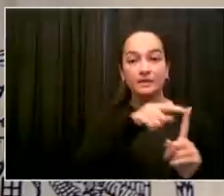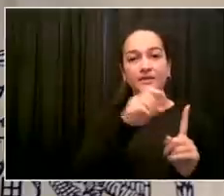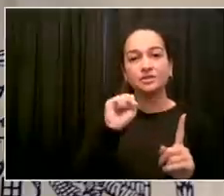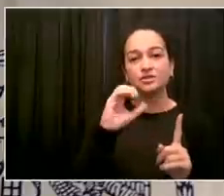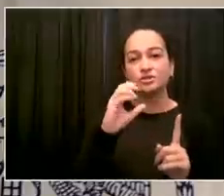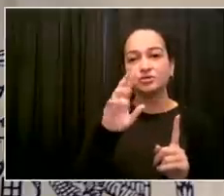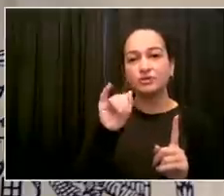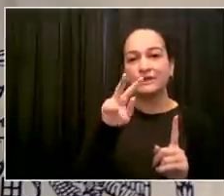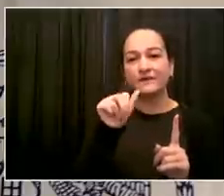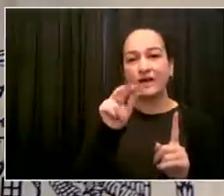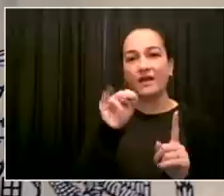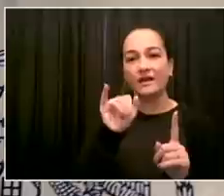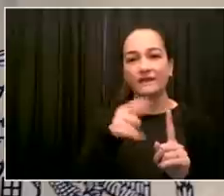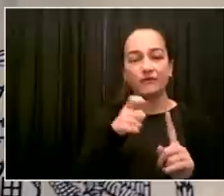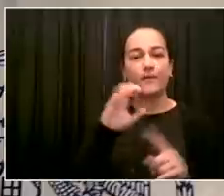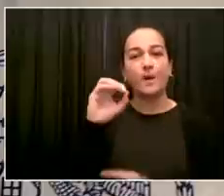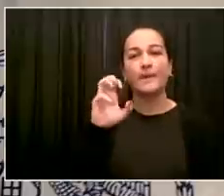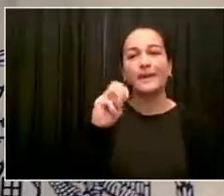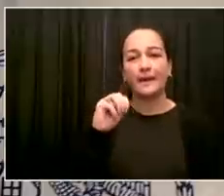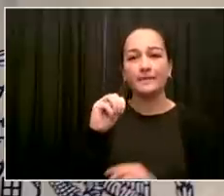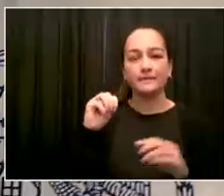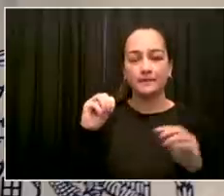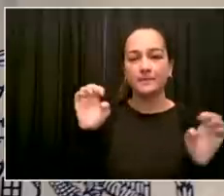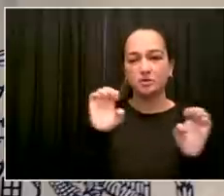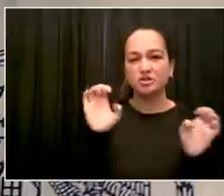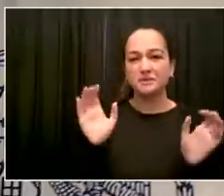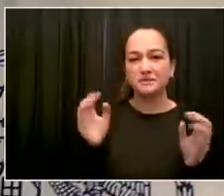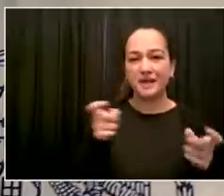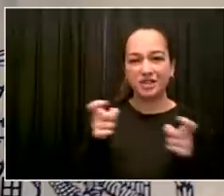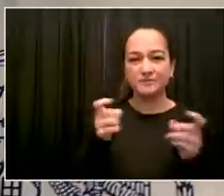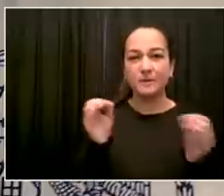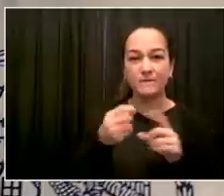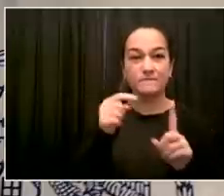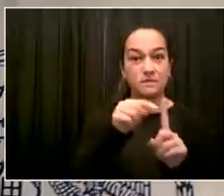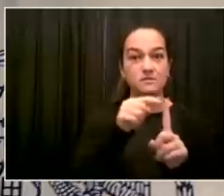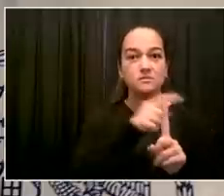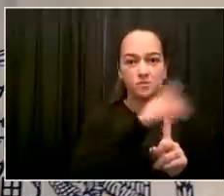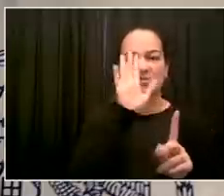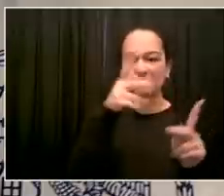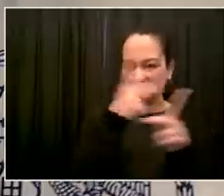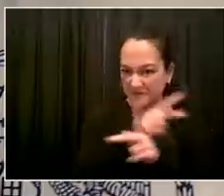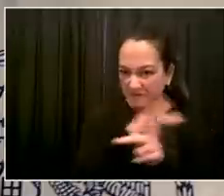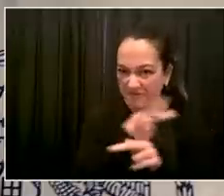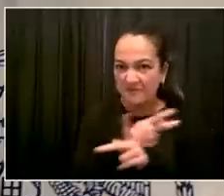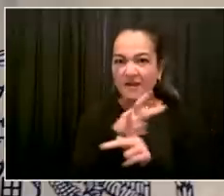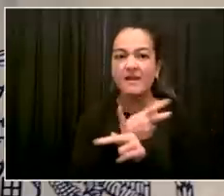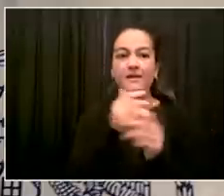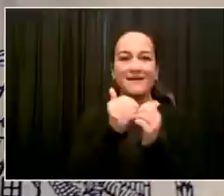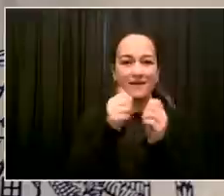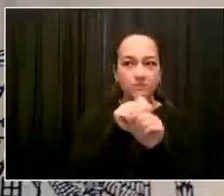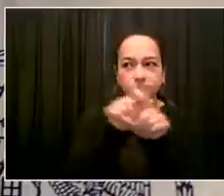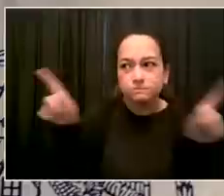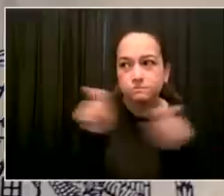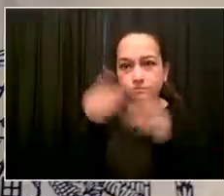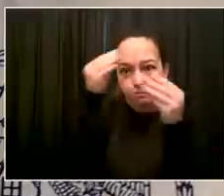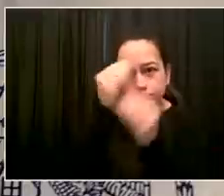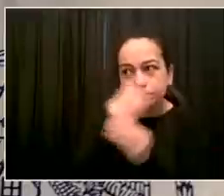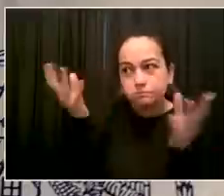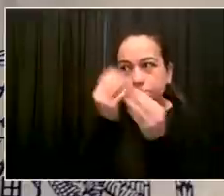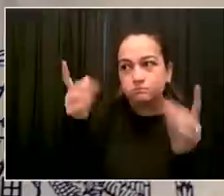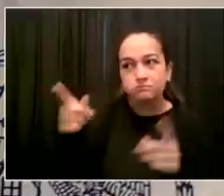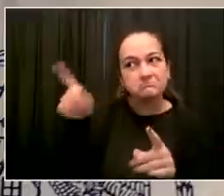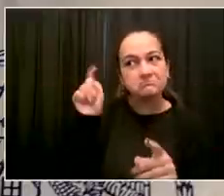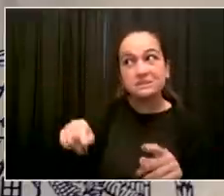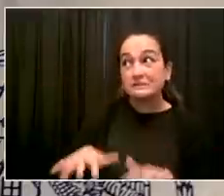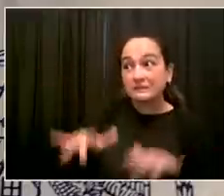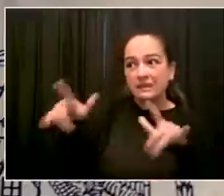that through and figure out how we can have dedicated approaches for each area in each language, whether it's texting